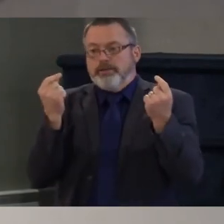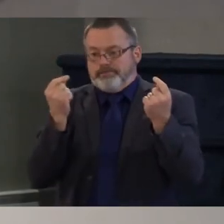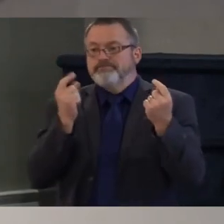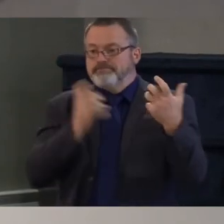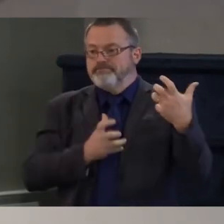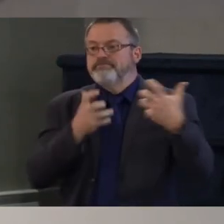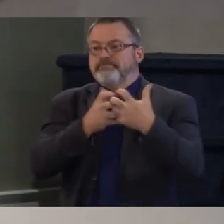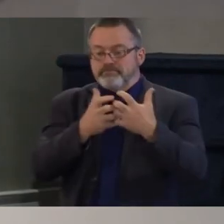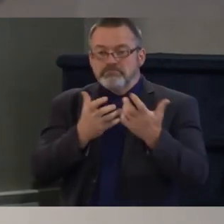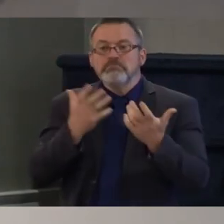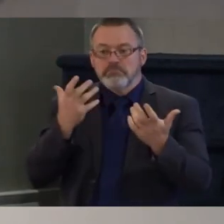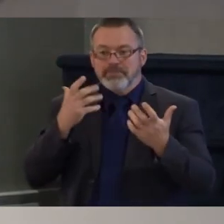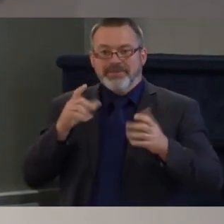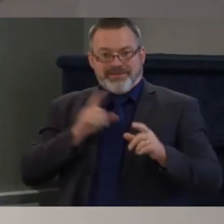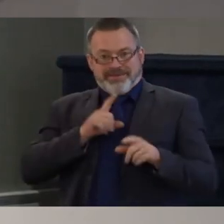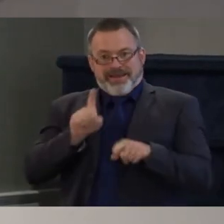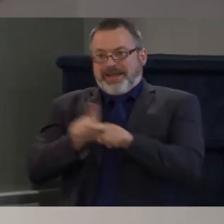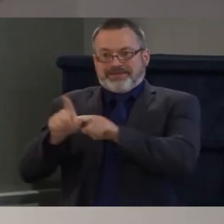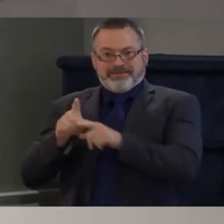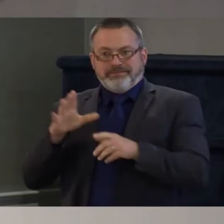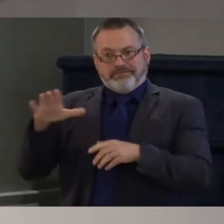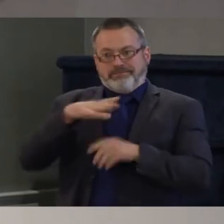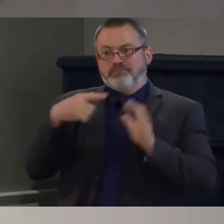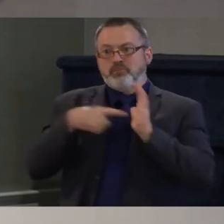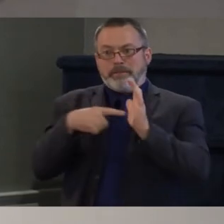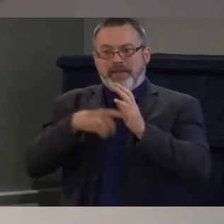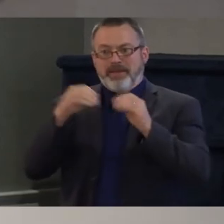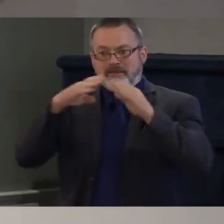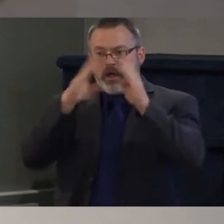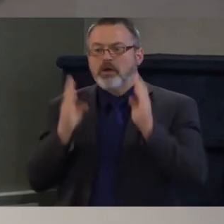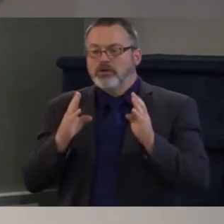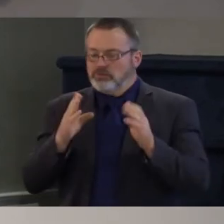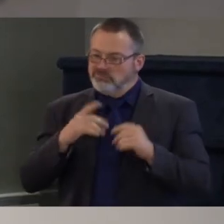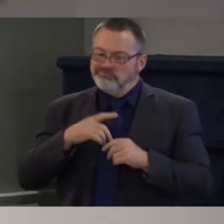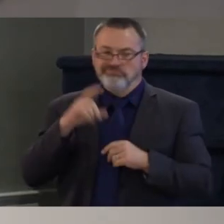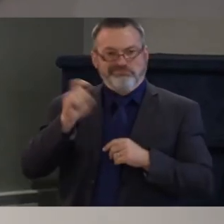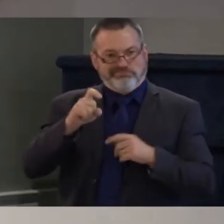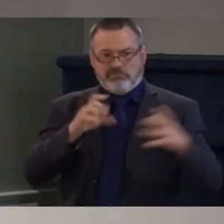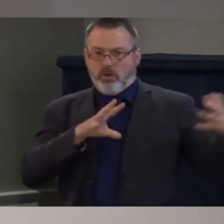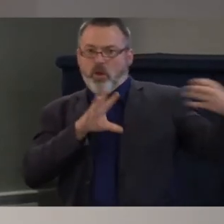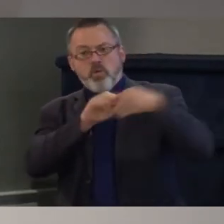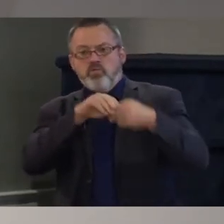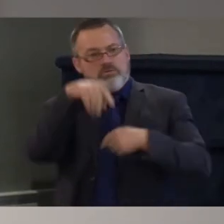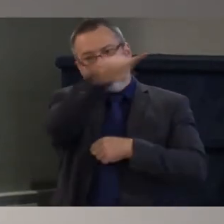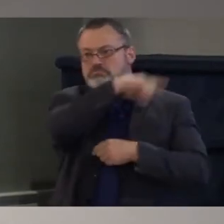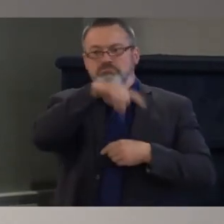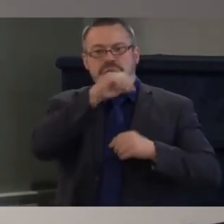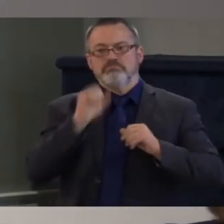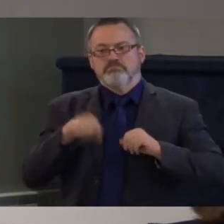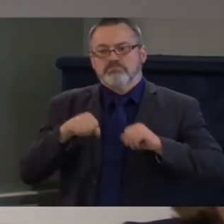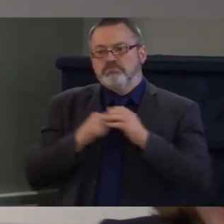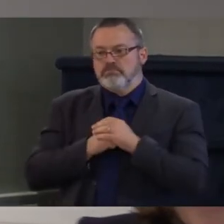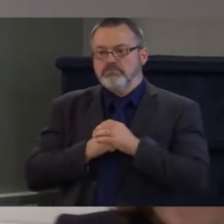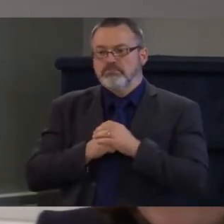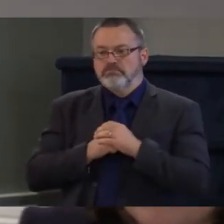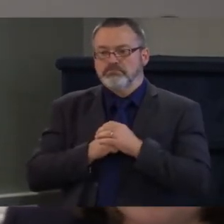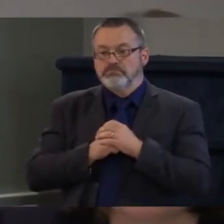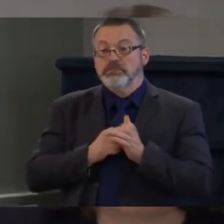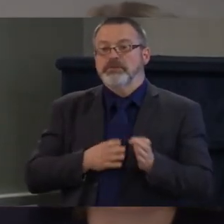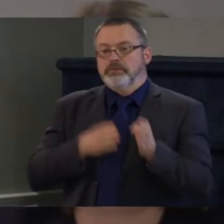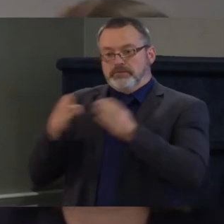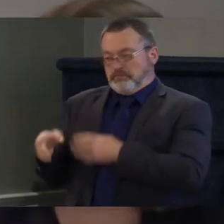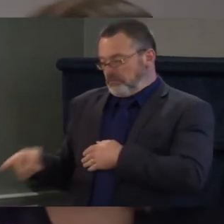be an ongoing conversation and i'm happy to engage in that molly gray sure as lieutenant governor uh